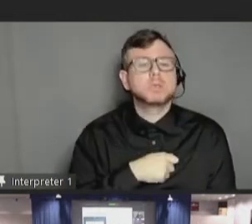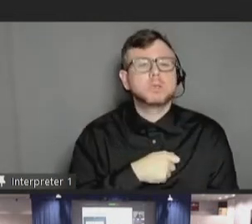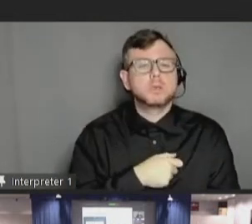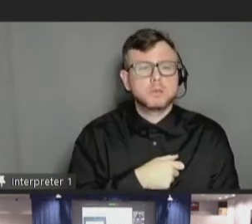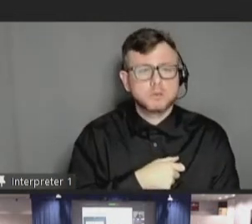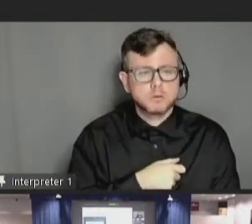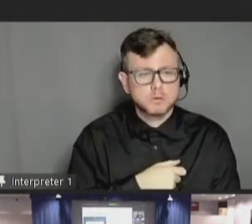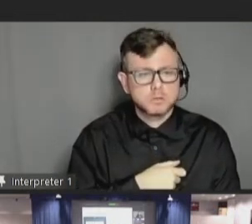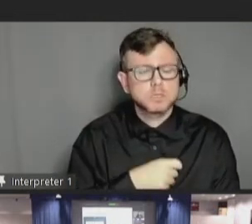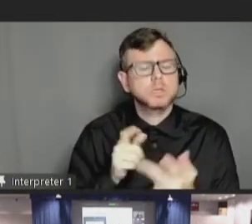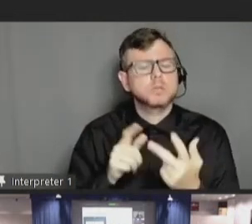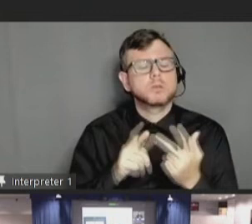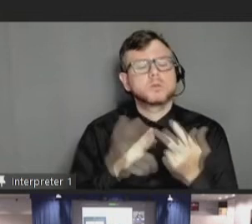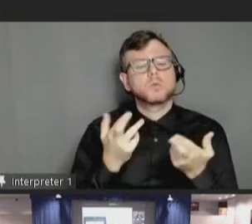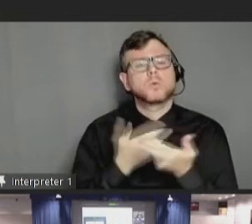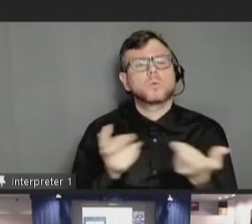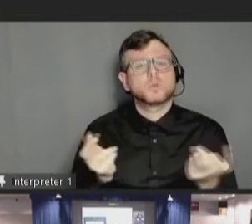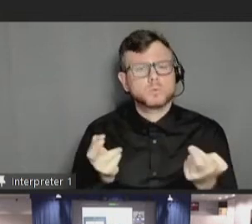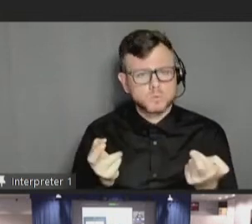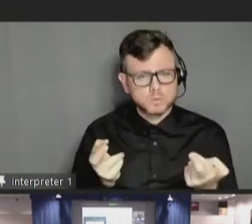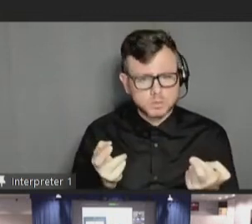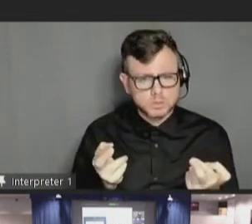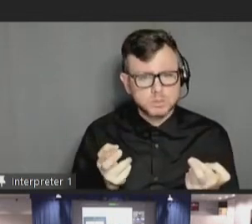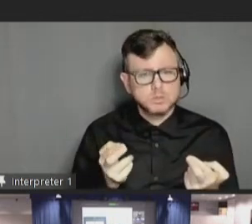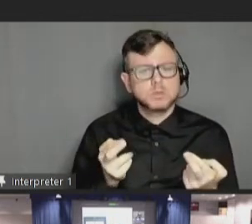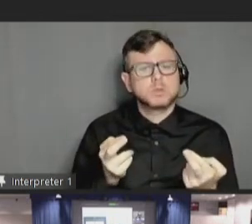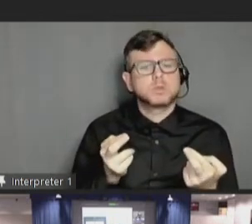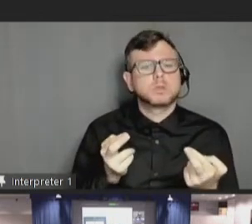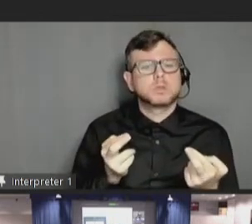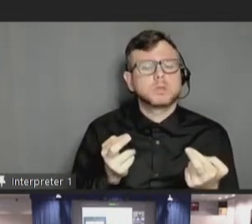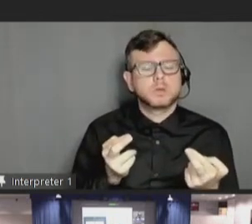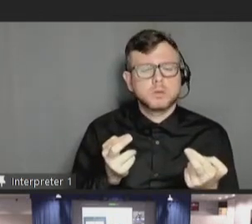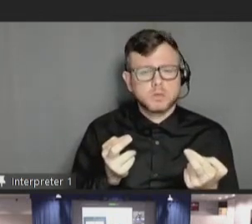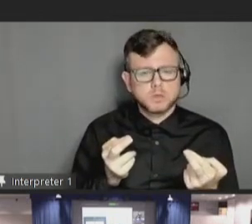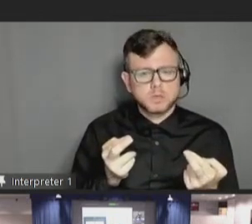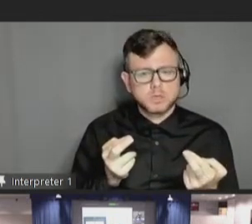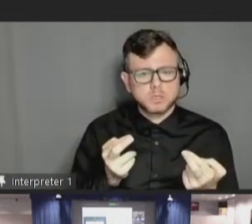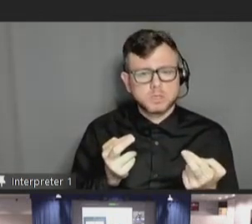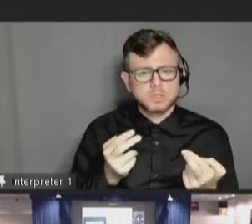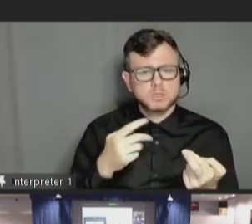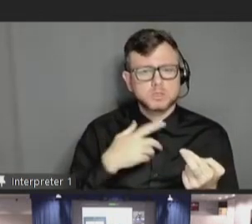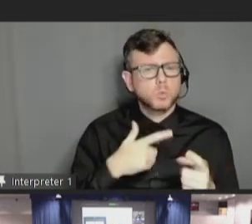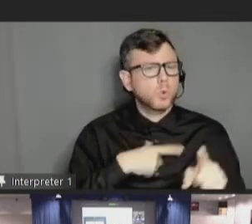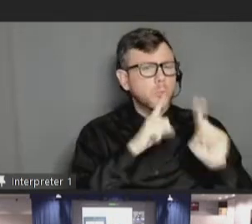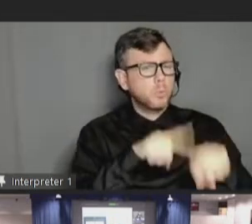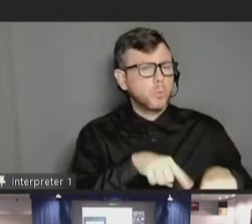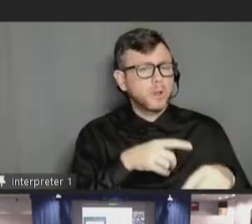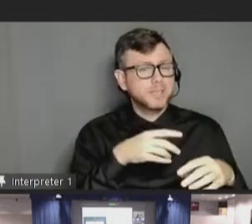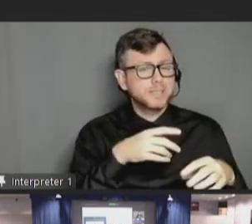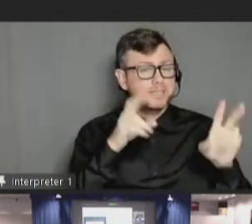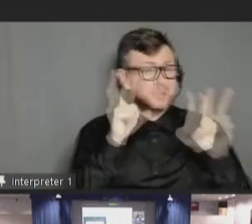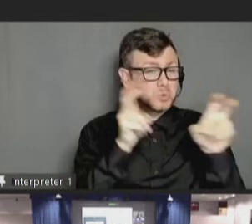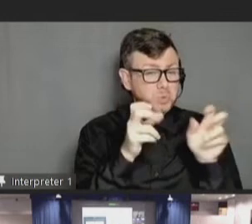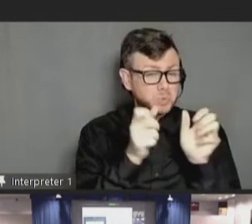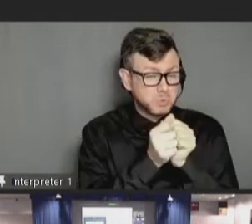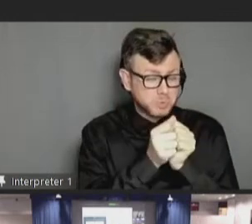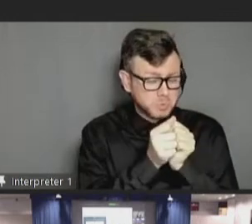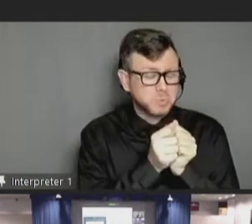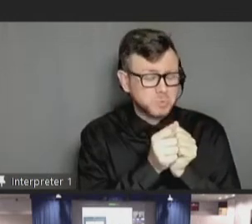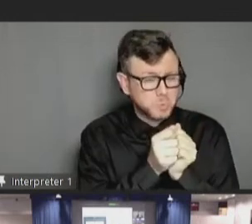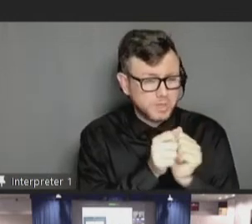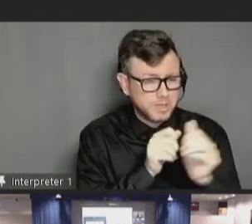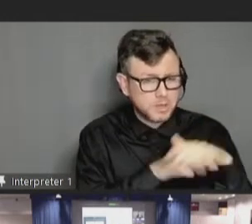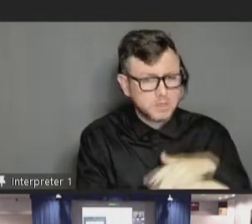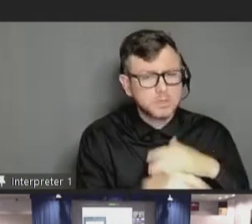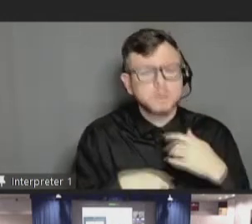resources, having people not only report issues with access, but also asking people to